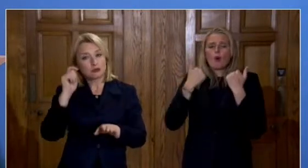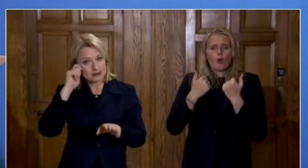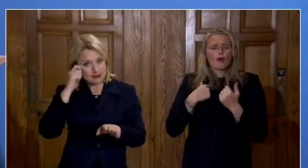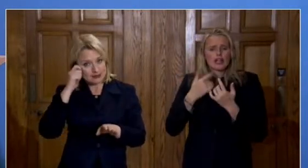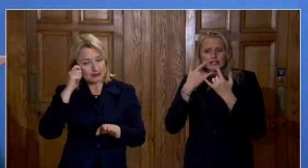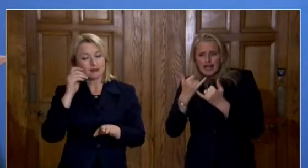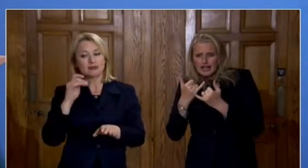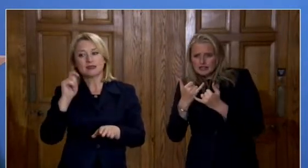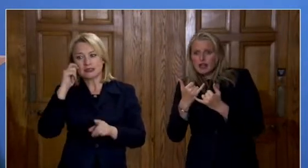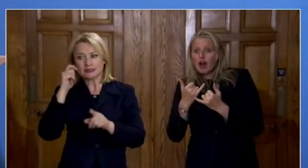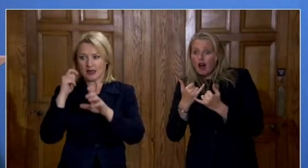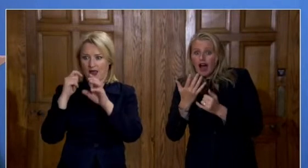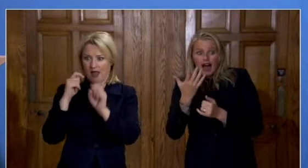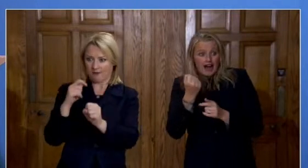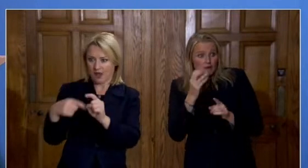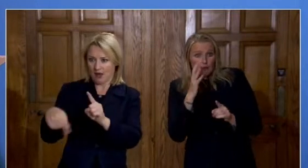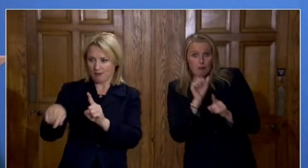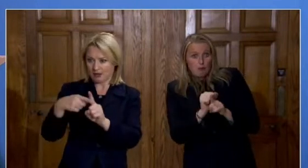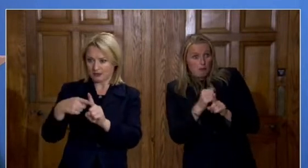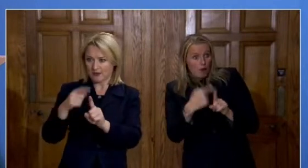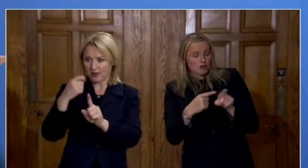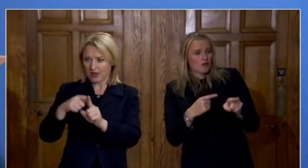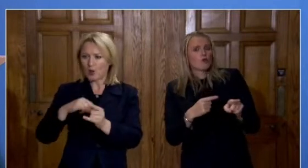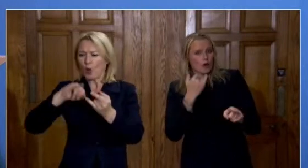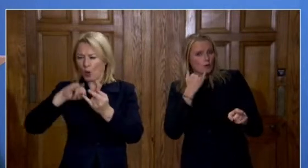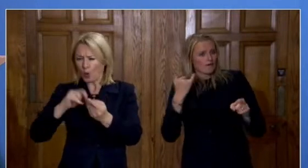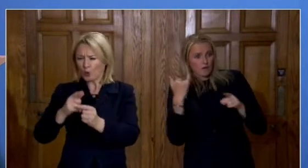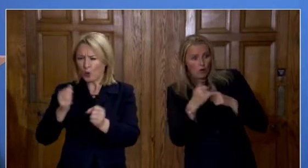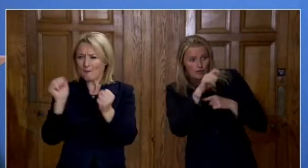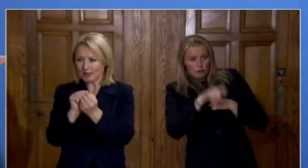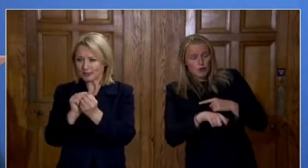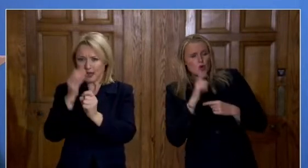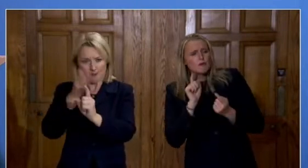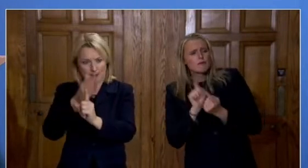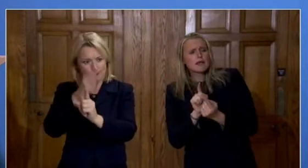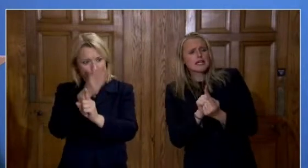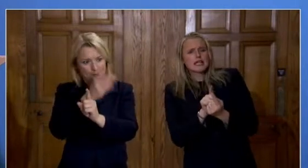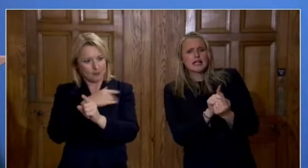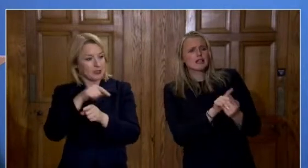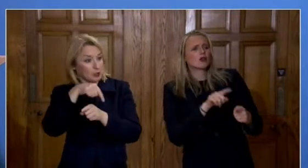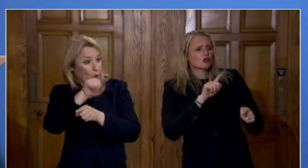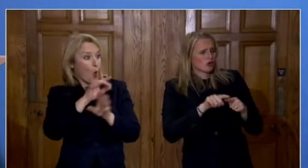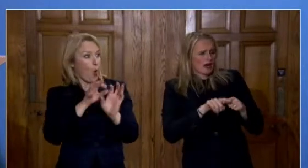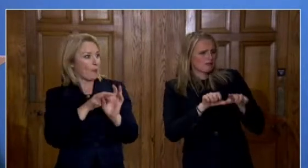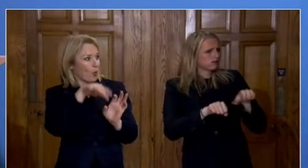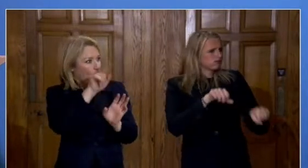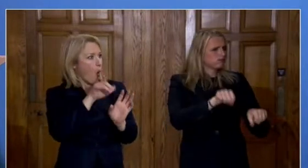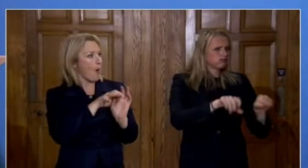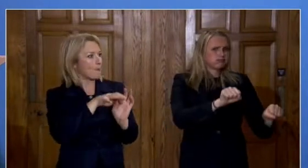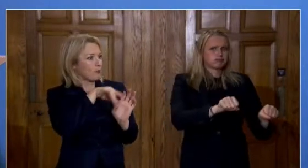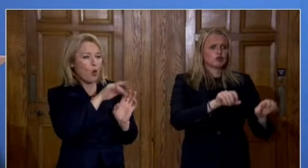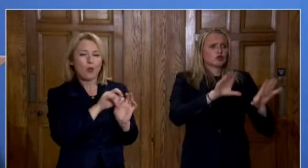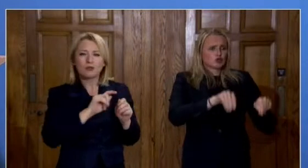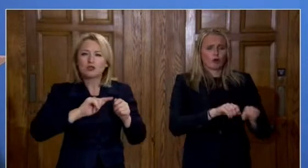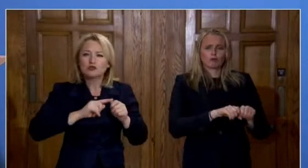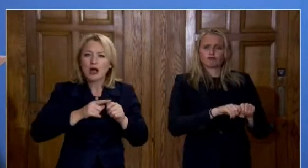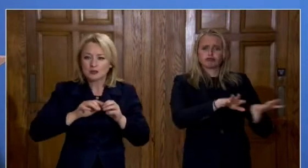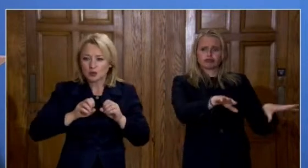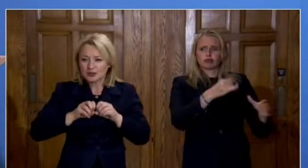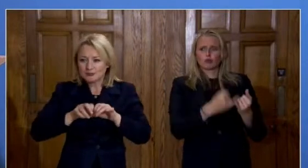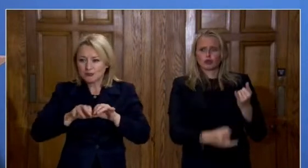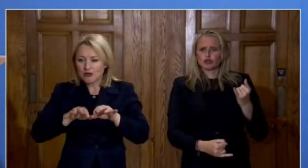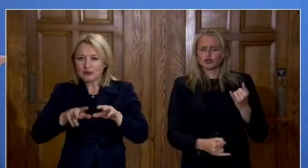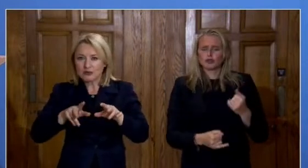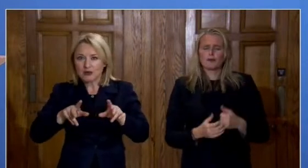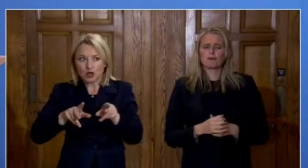tracing and using that system to identify where our outbreaks are and to break those chains of infections you know in the week